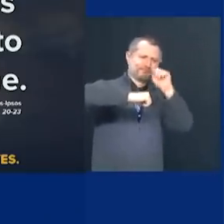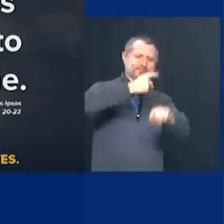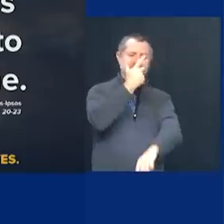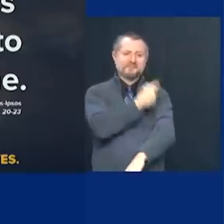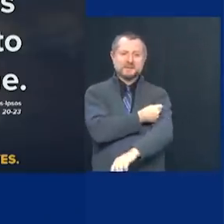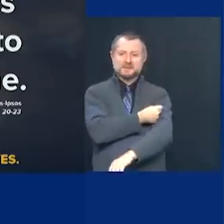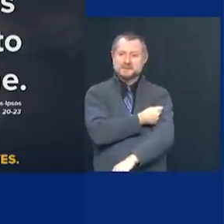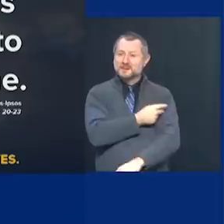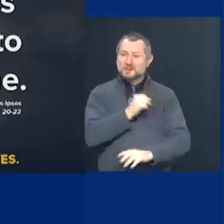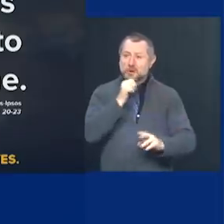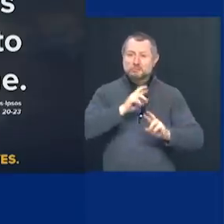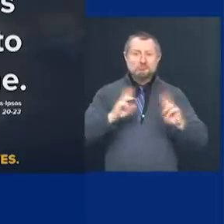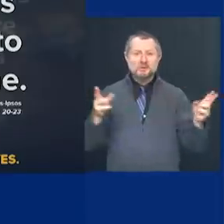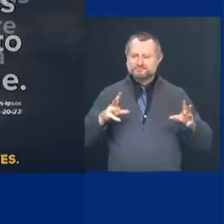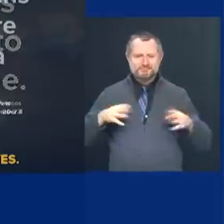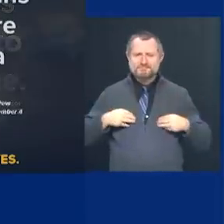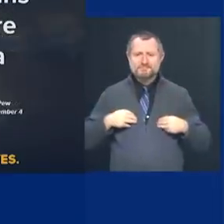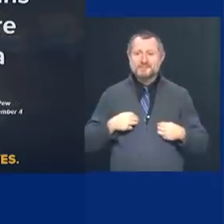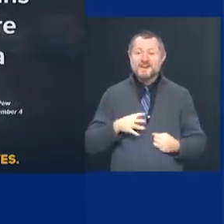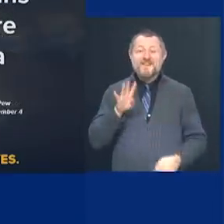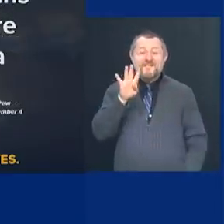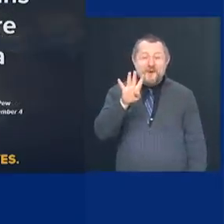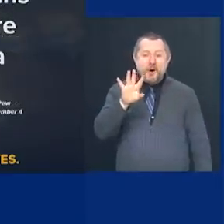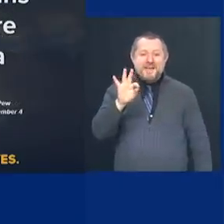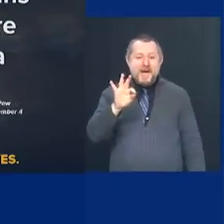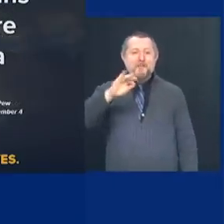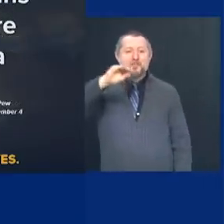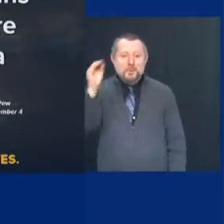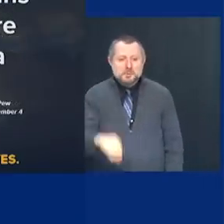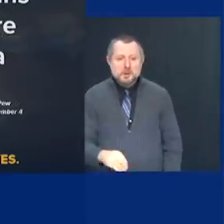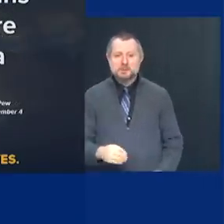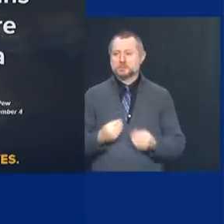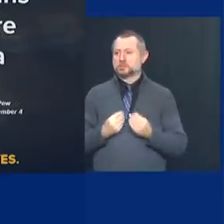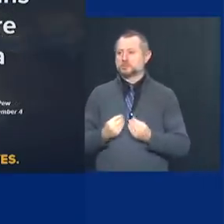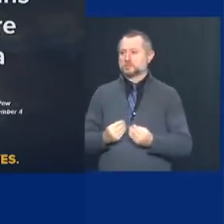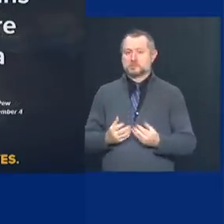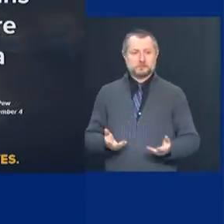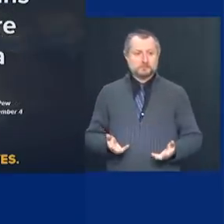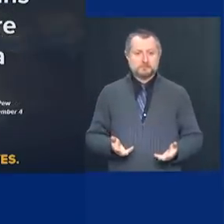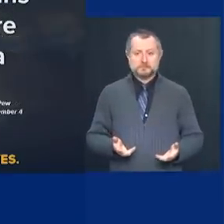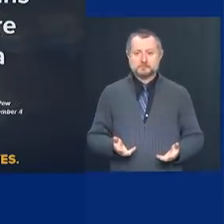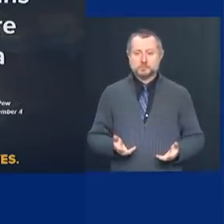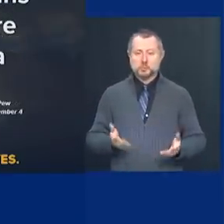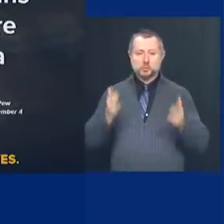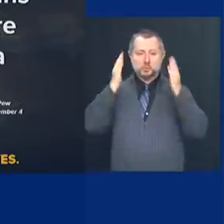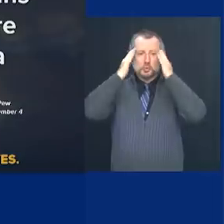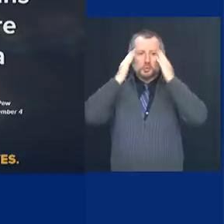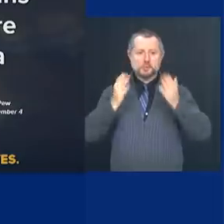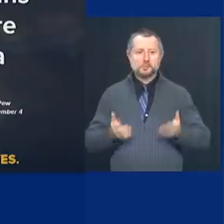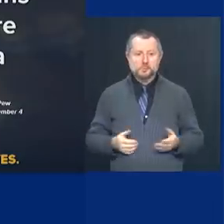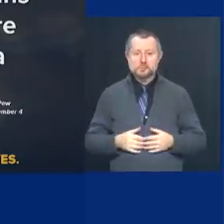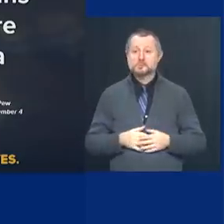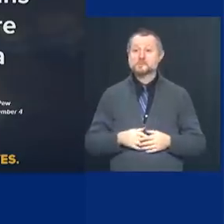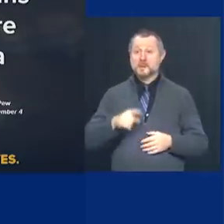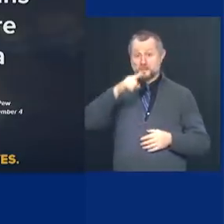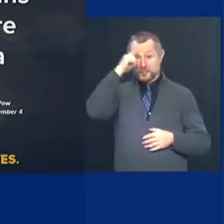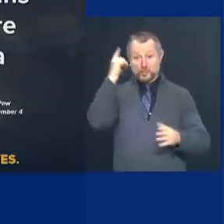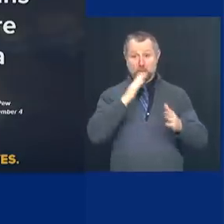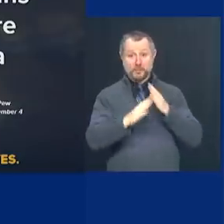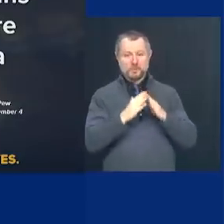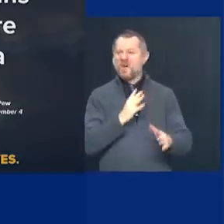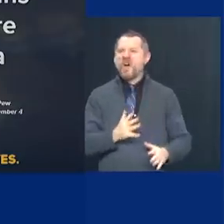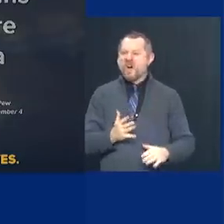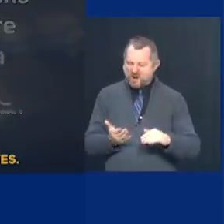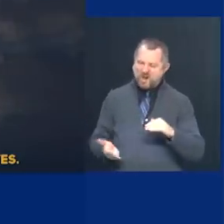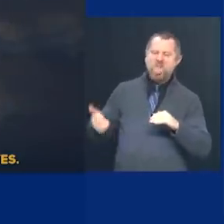Uh, 49% nationwide, bigger problem in the black community. 57%